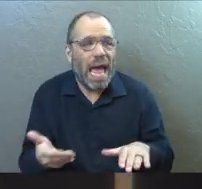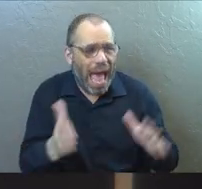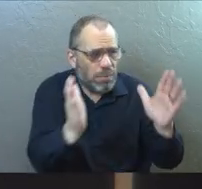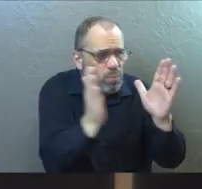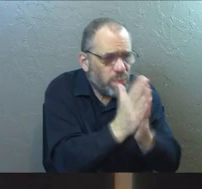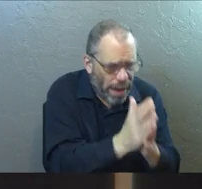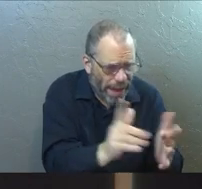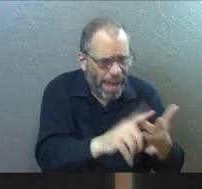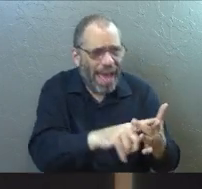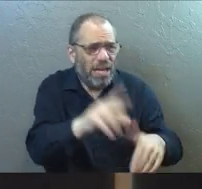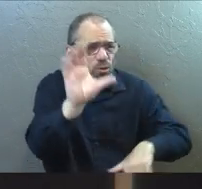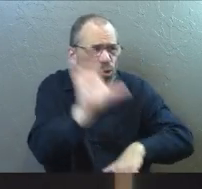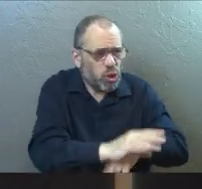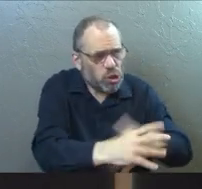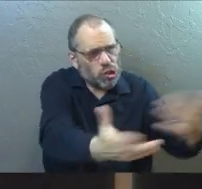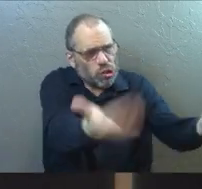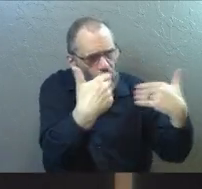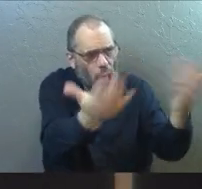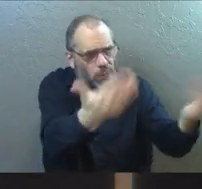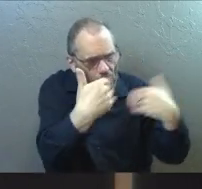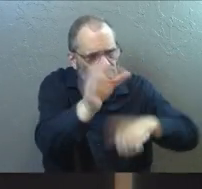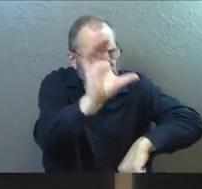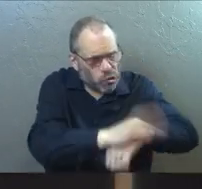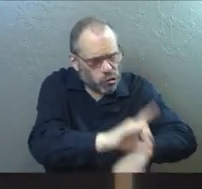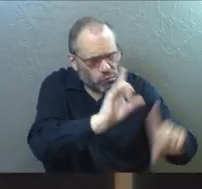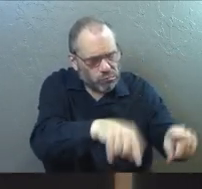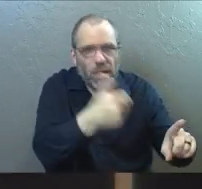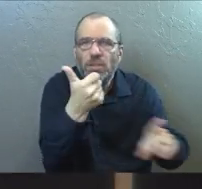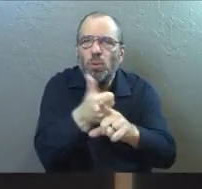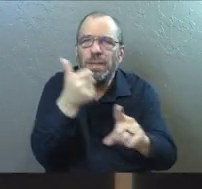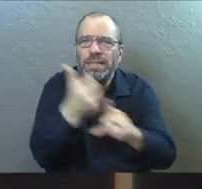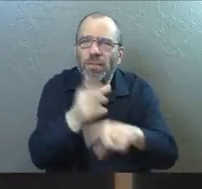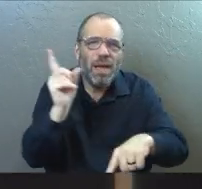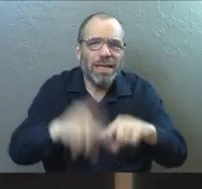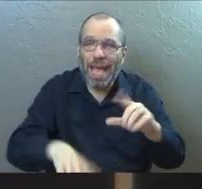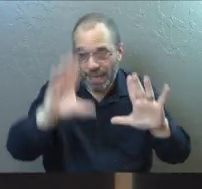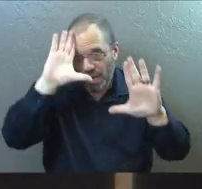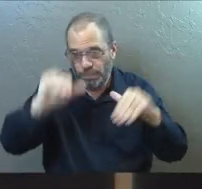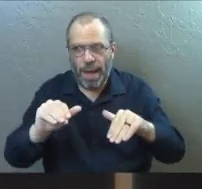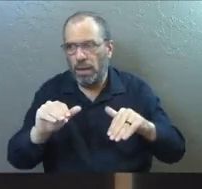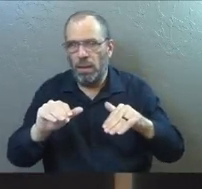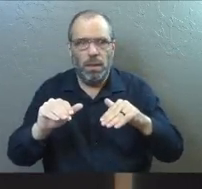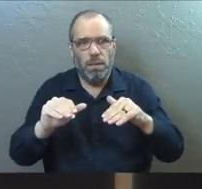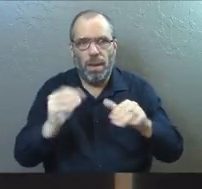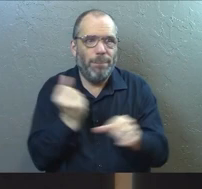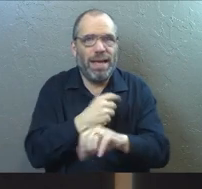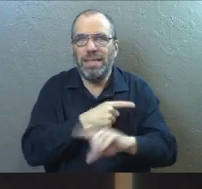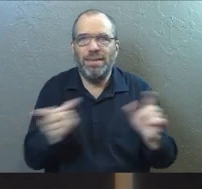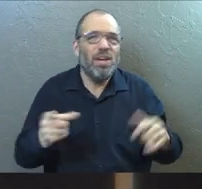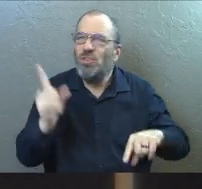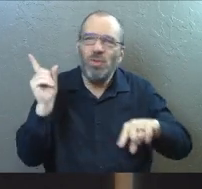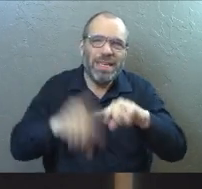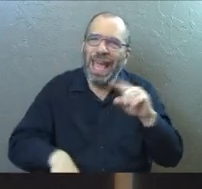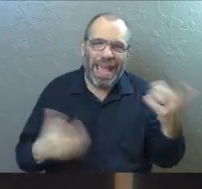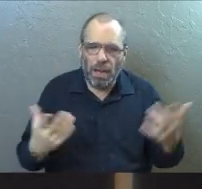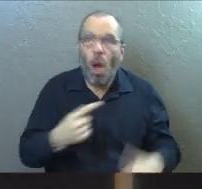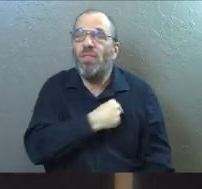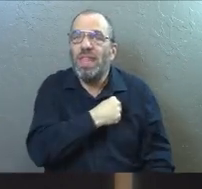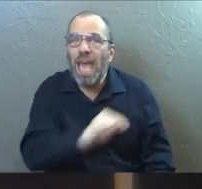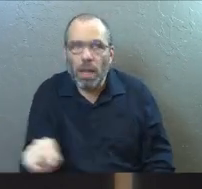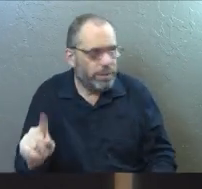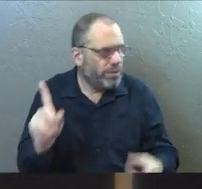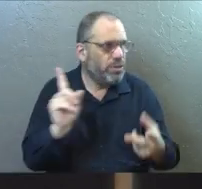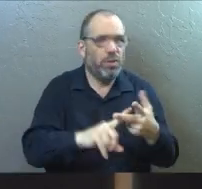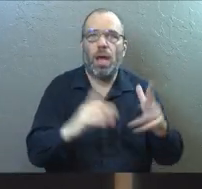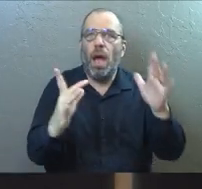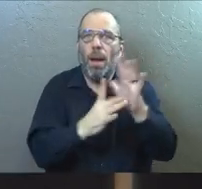prayer and church attendance at yourself and expect for it to make a difference. You can't throw theology. You